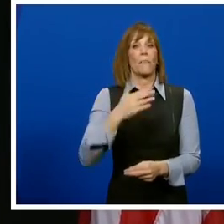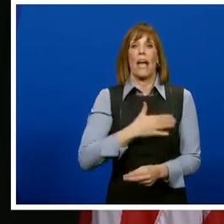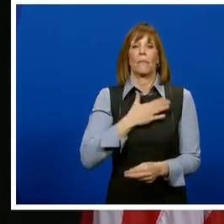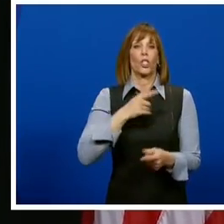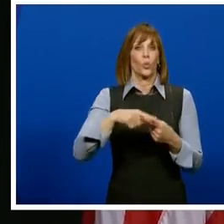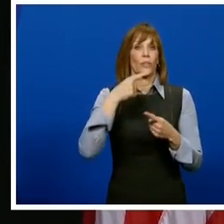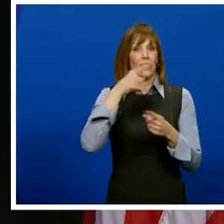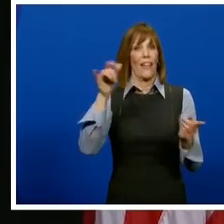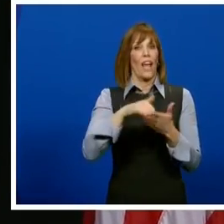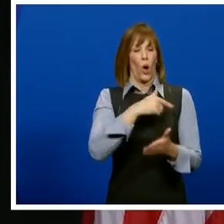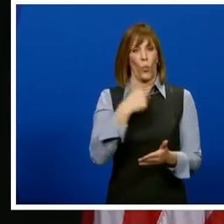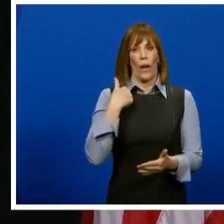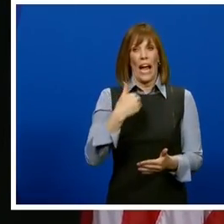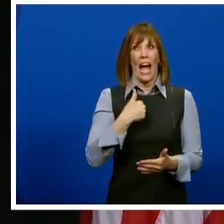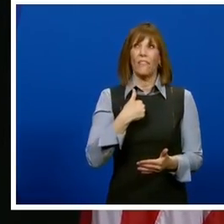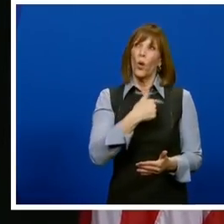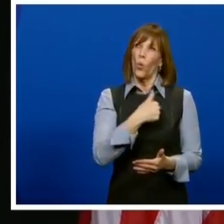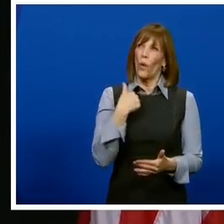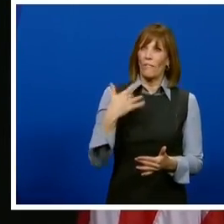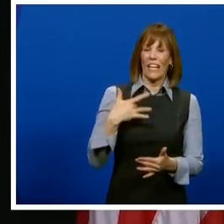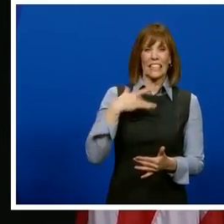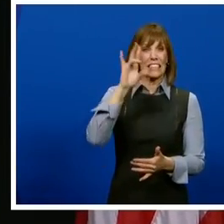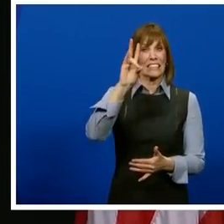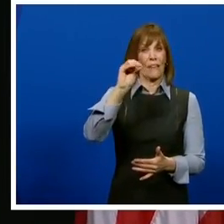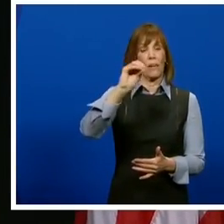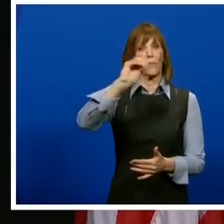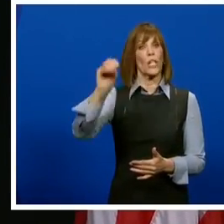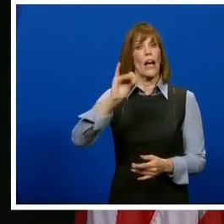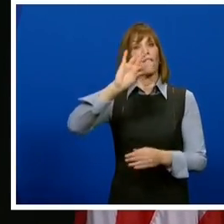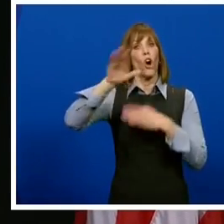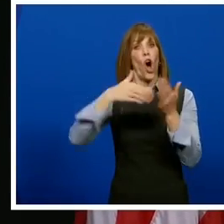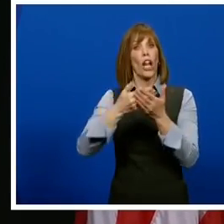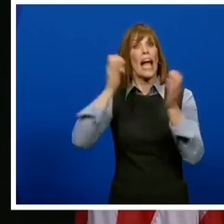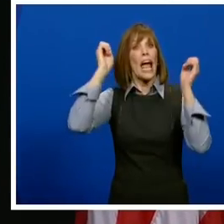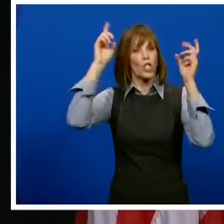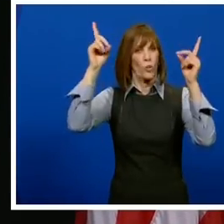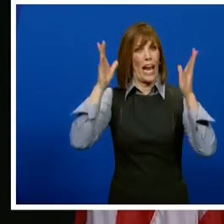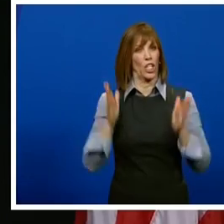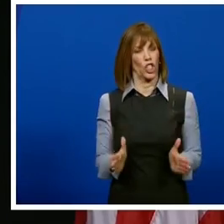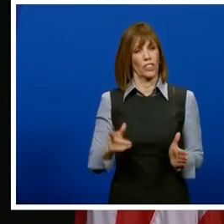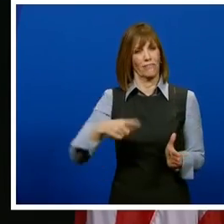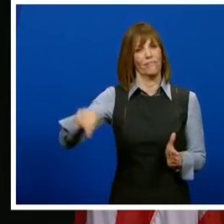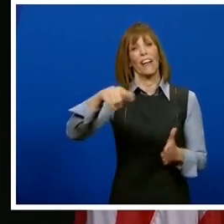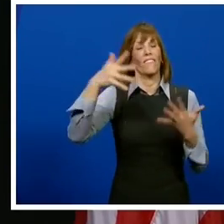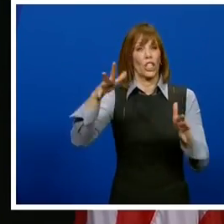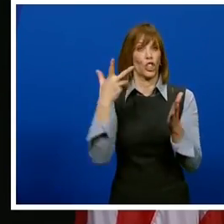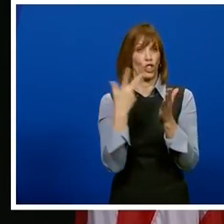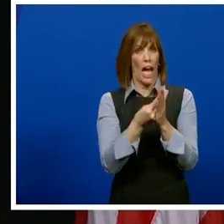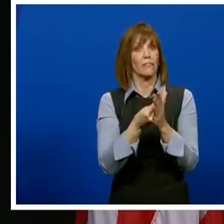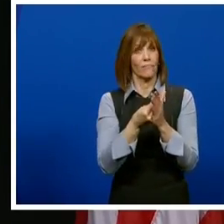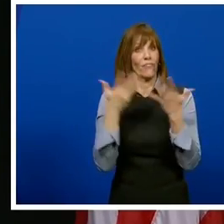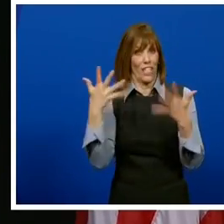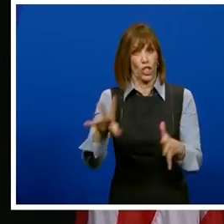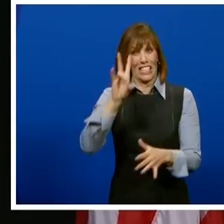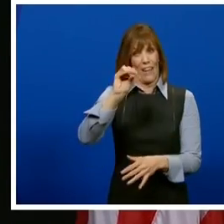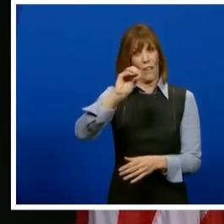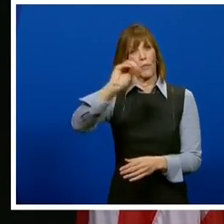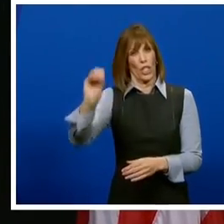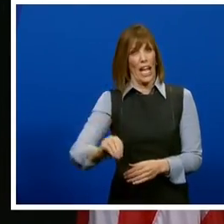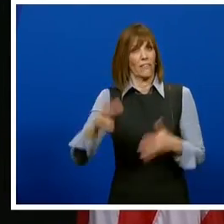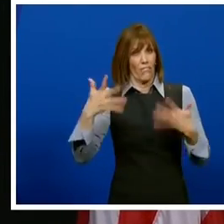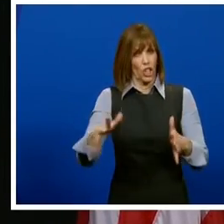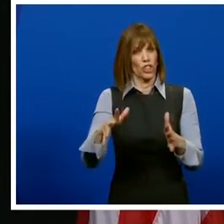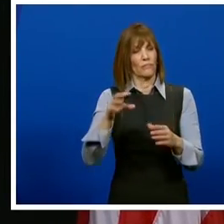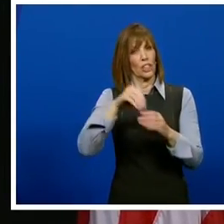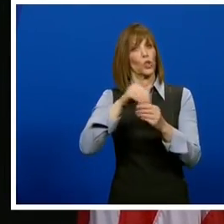had over, we are projecting that we've had 70% of our educators and team that have been vaccinated already.